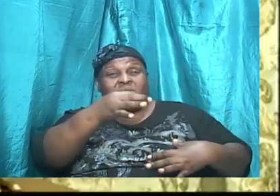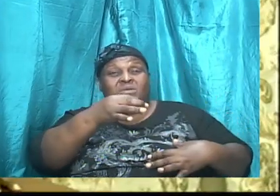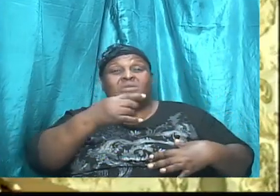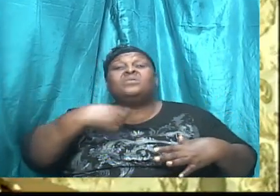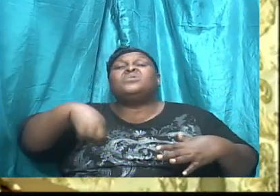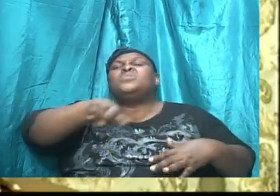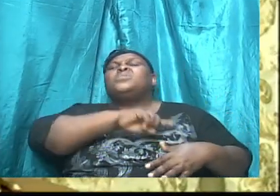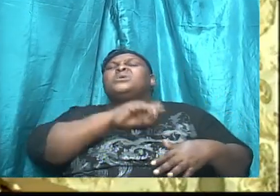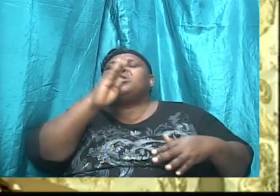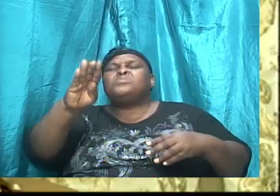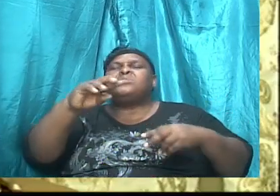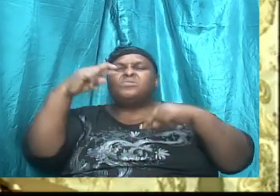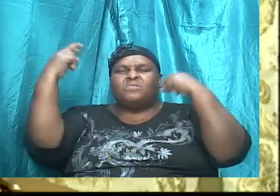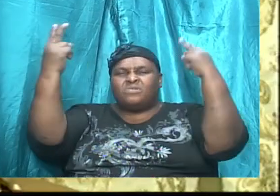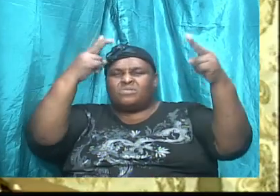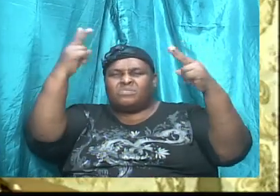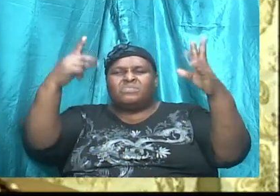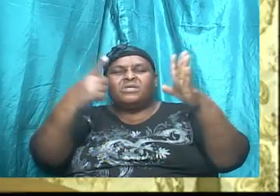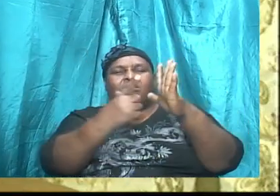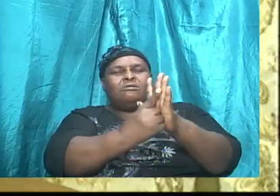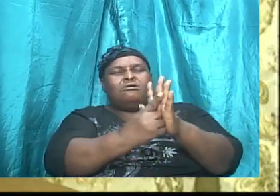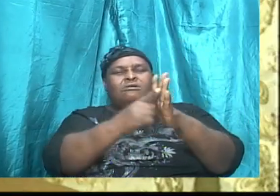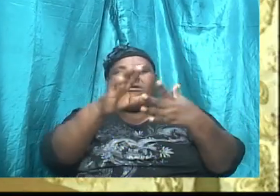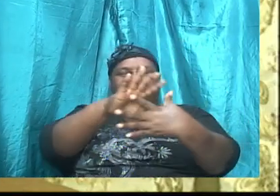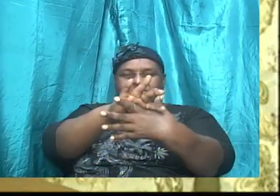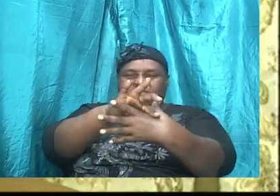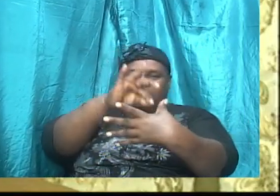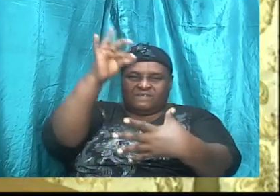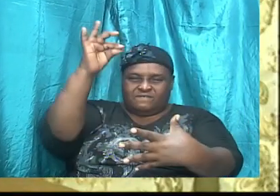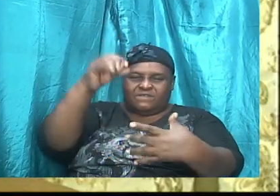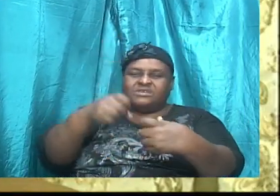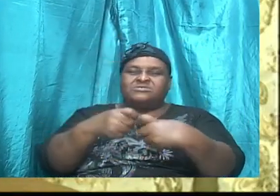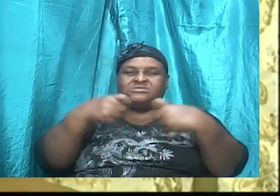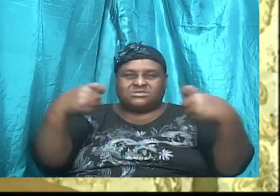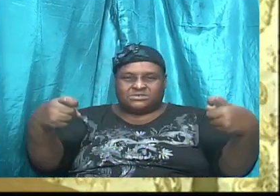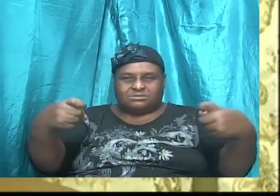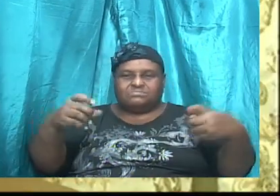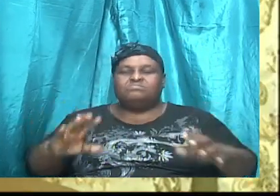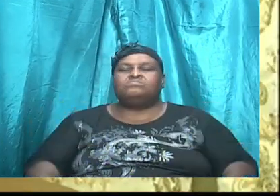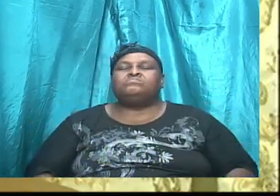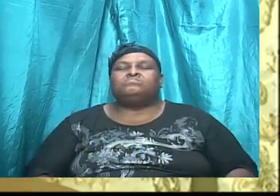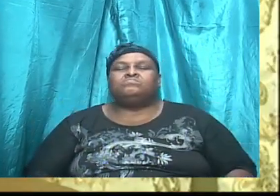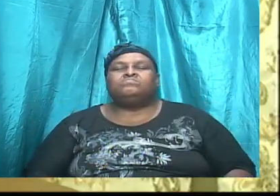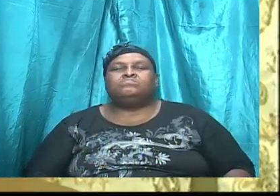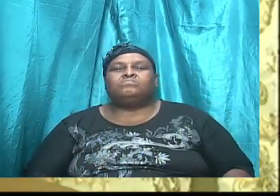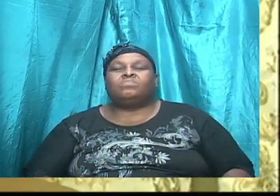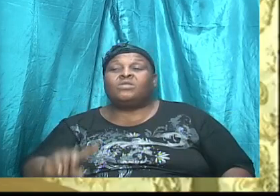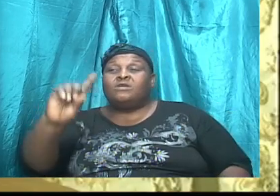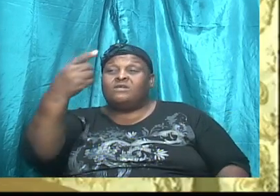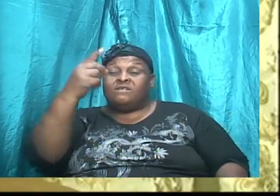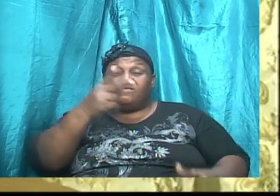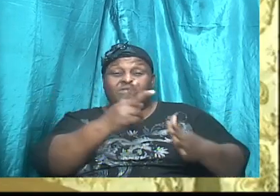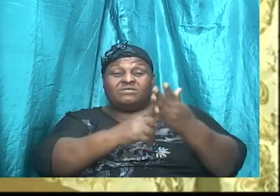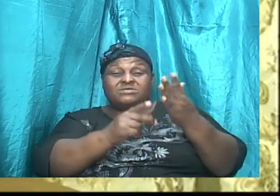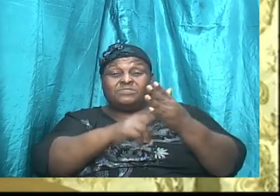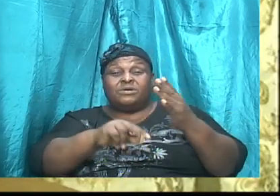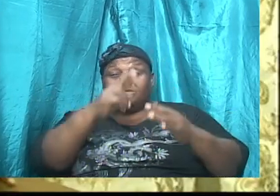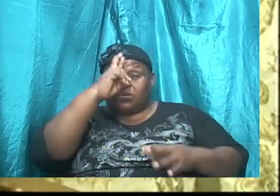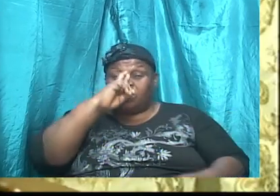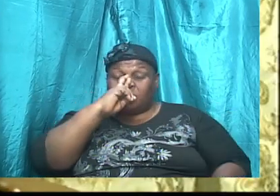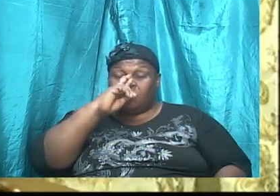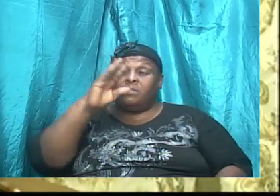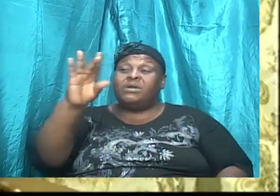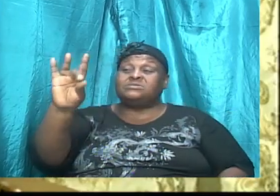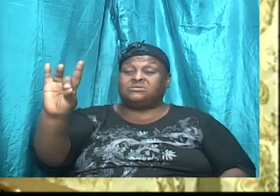overcome the laws of the flesh. And so, in the first part of Romans chapter 8, Paul is showing us